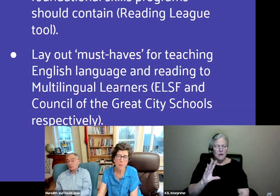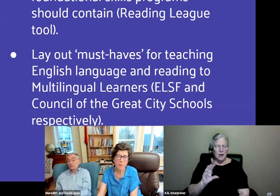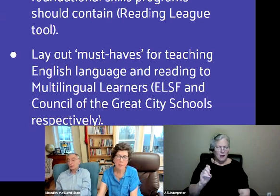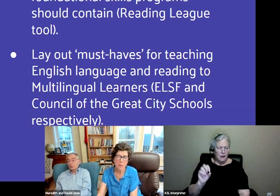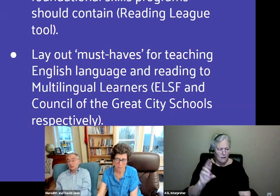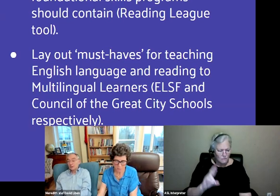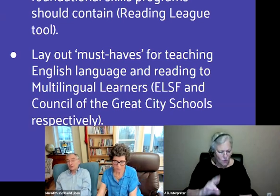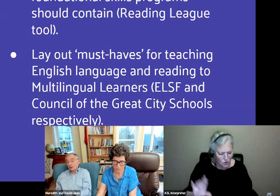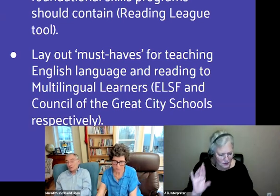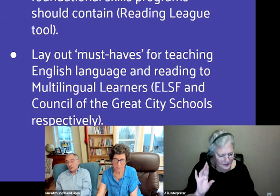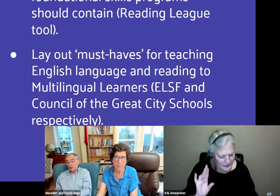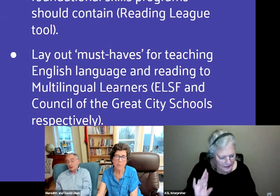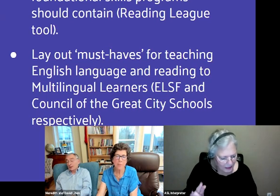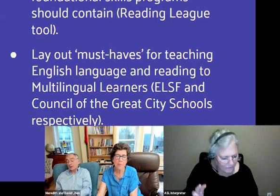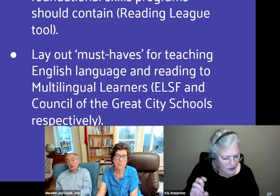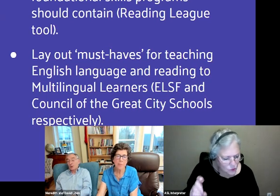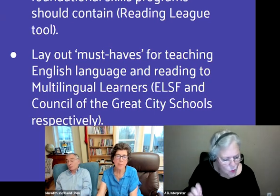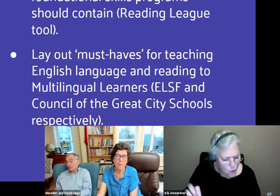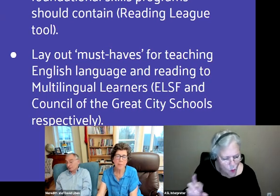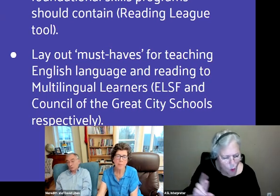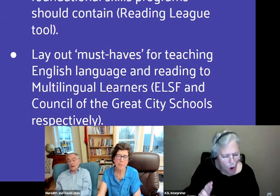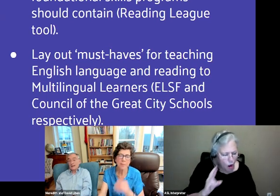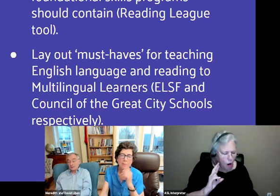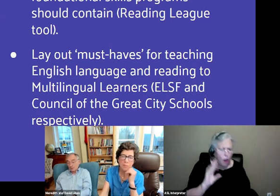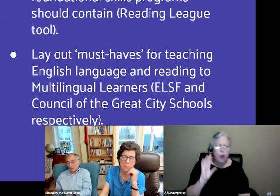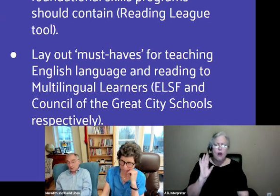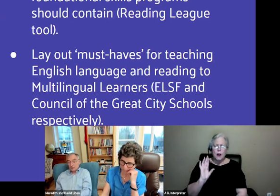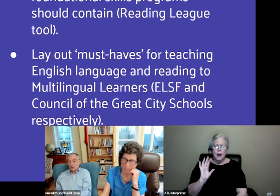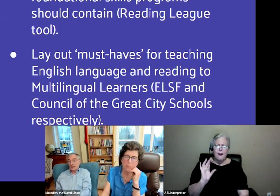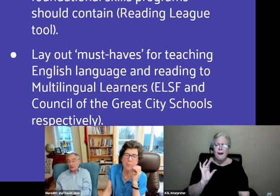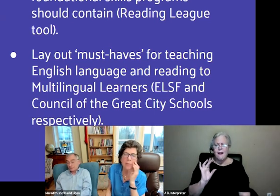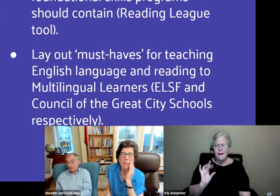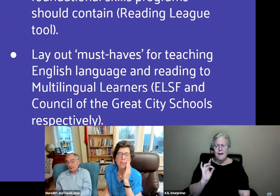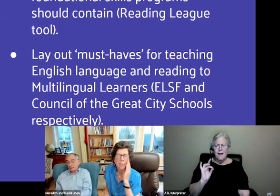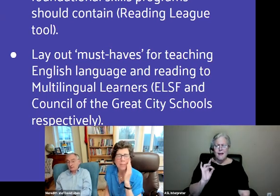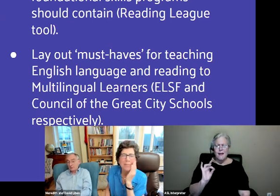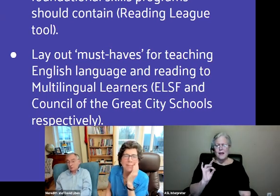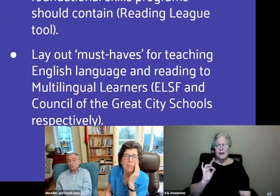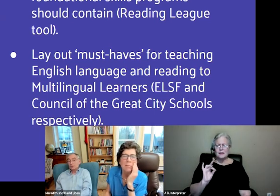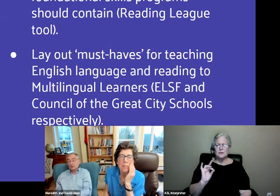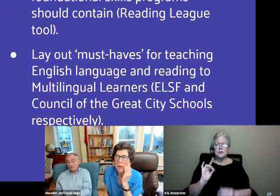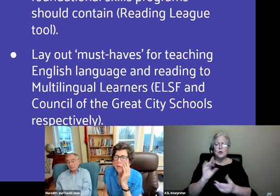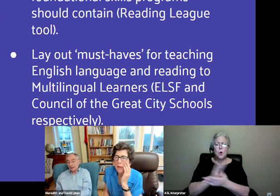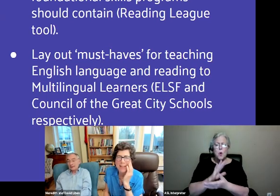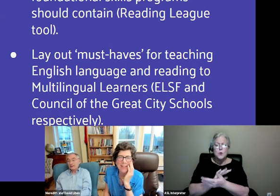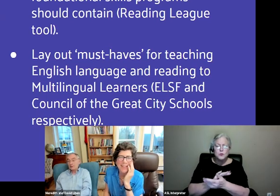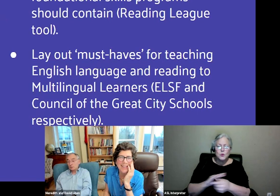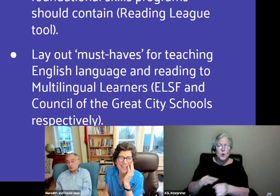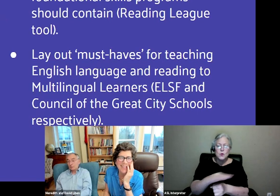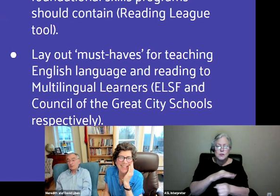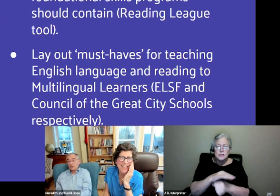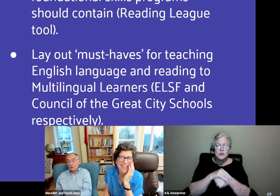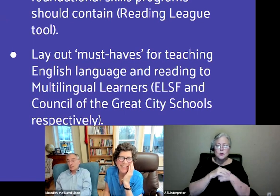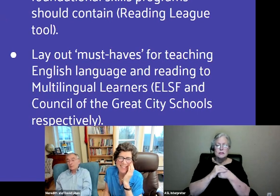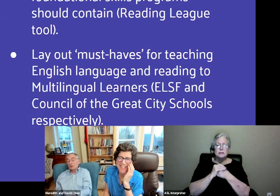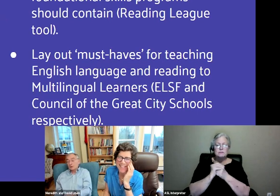districts, some of which were very large. It's horrific writing. They really ought to sign up to the Meredith Levin-Sue Pimentel writing process